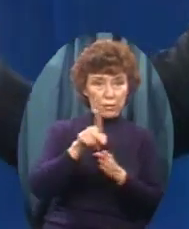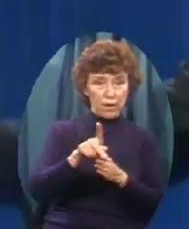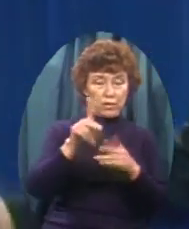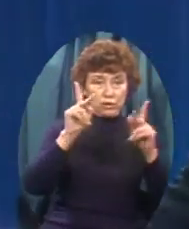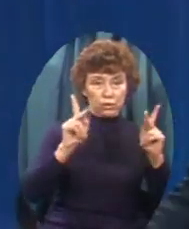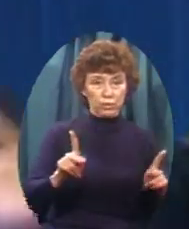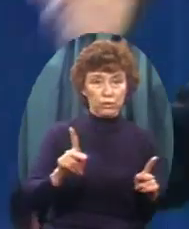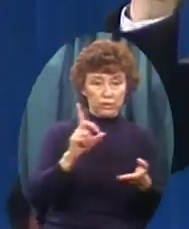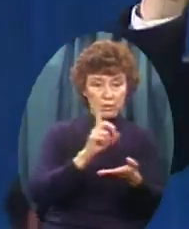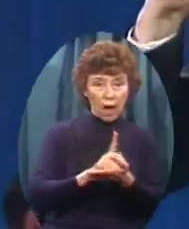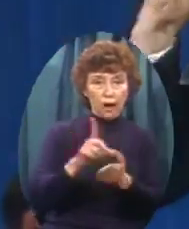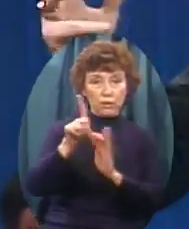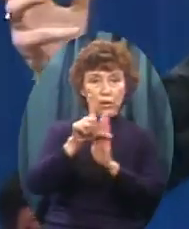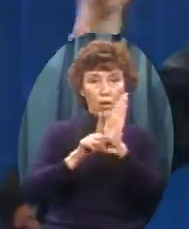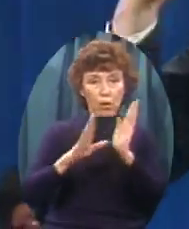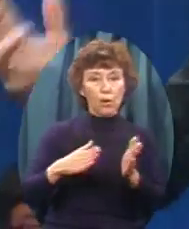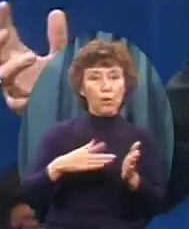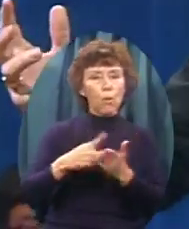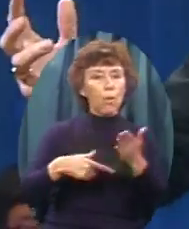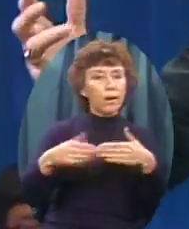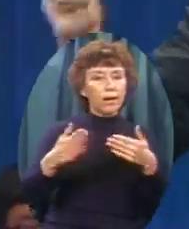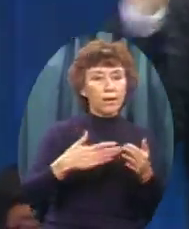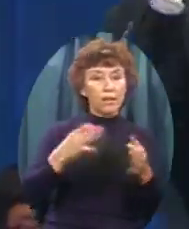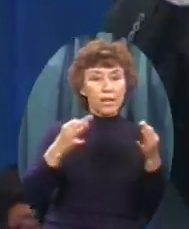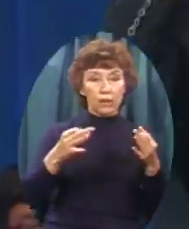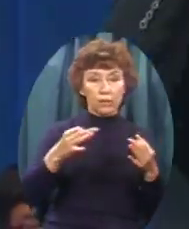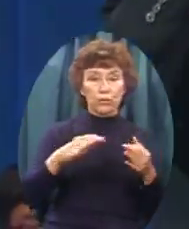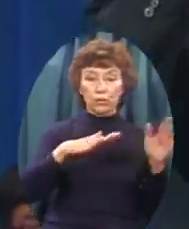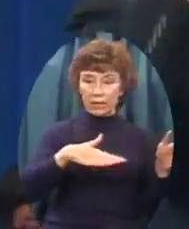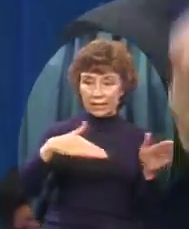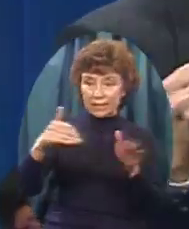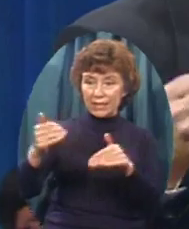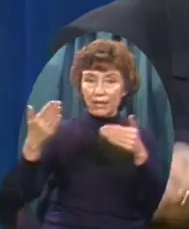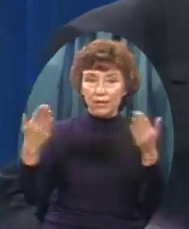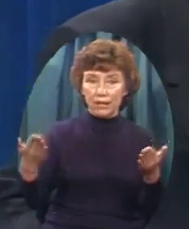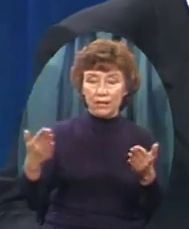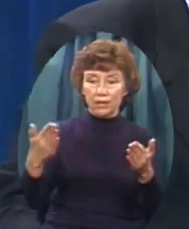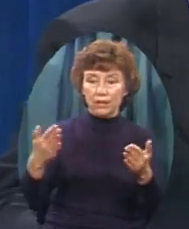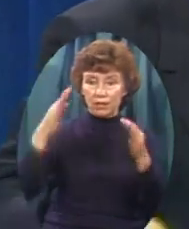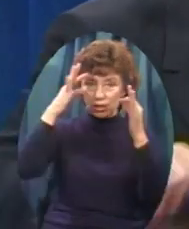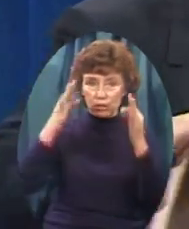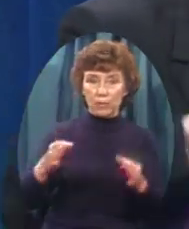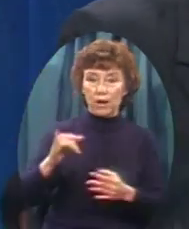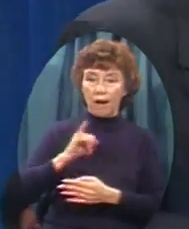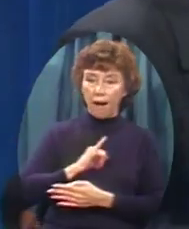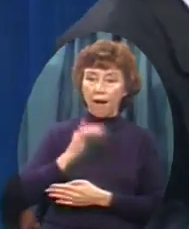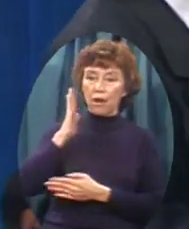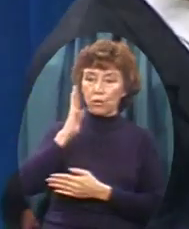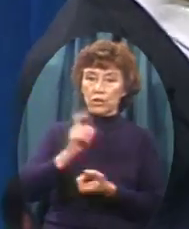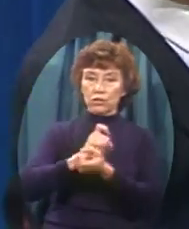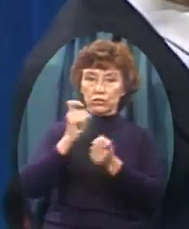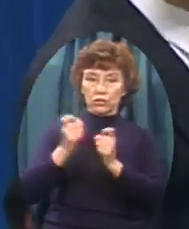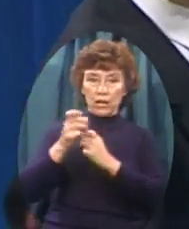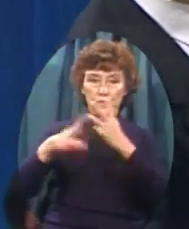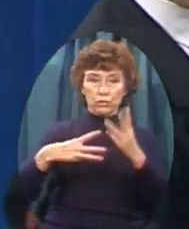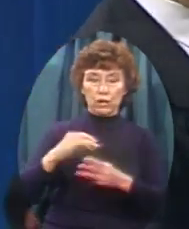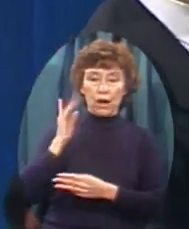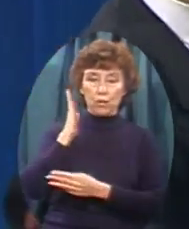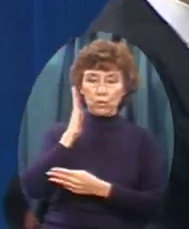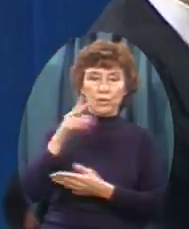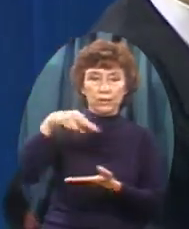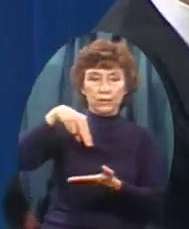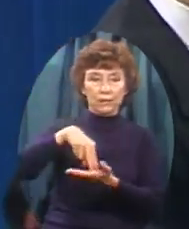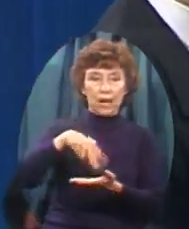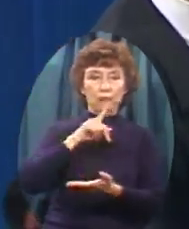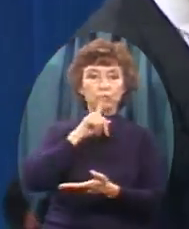doctor Whatever If you'll go out of here To I'm going to change the world I'm going to stand true To the word of God